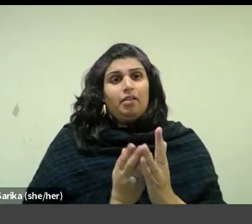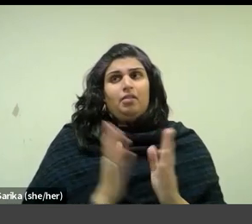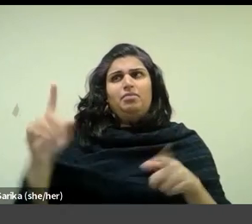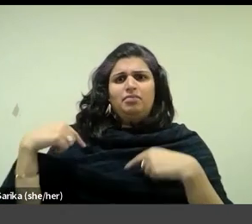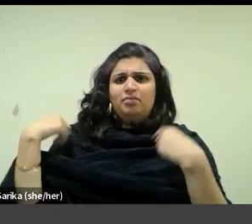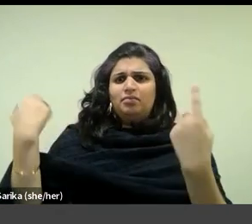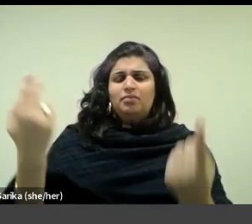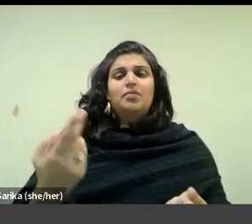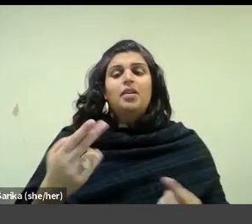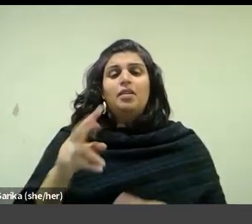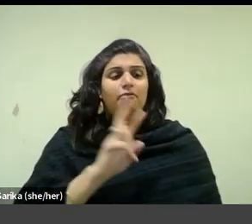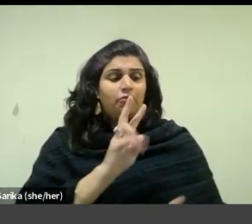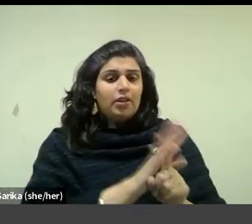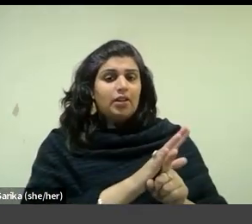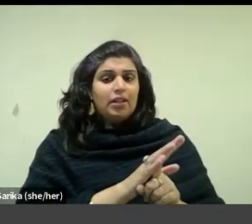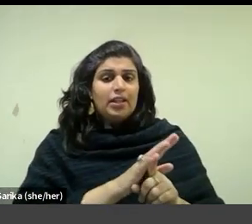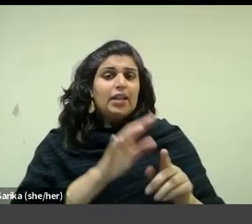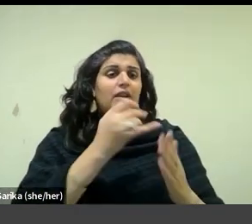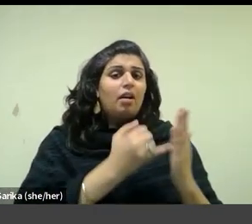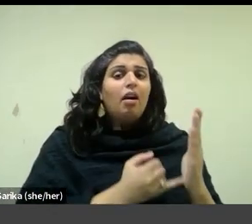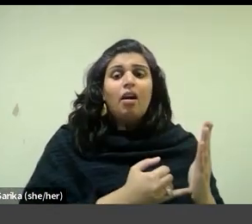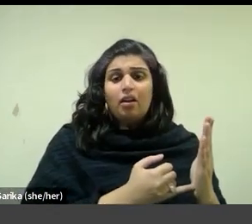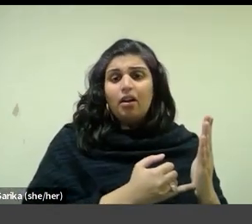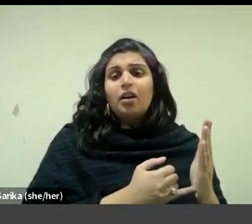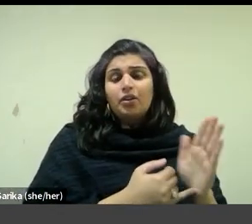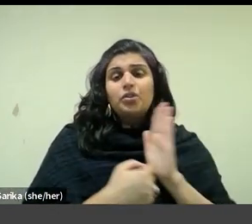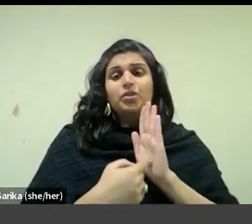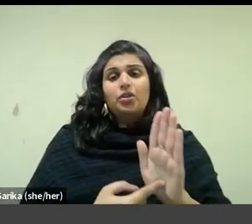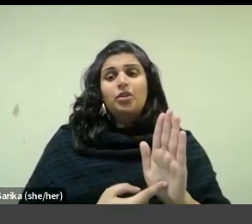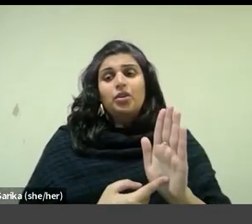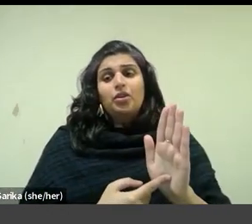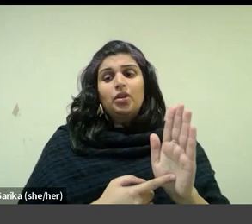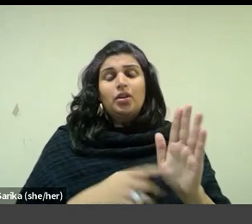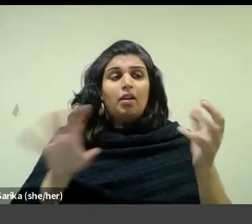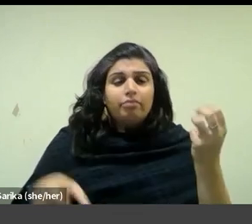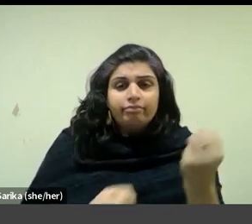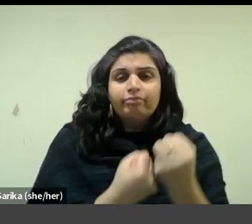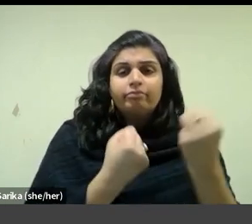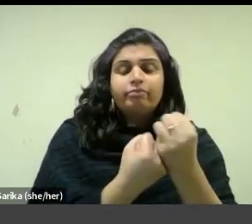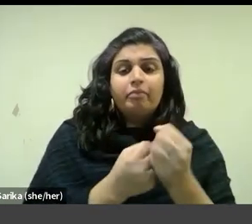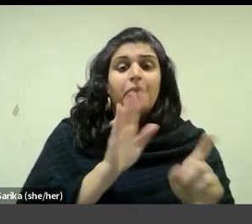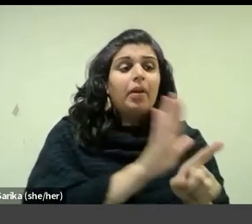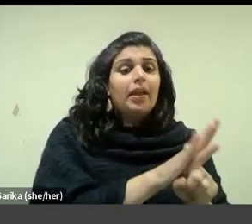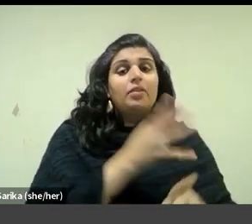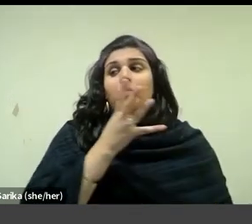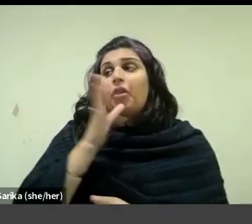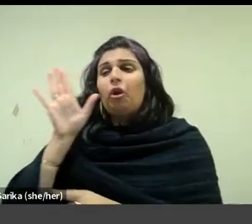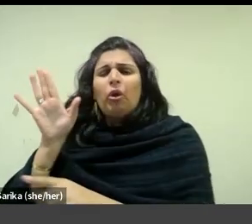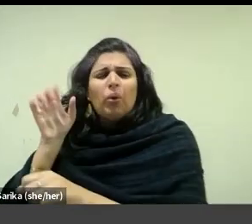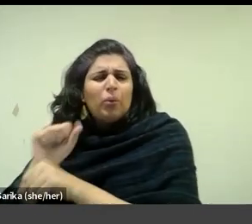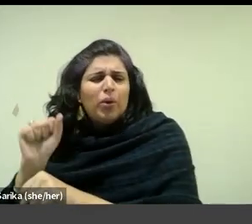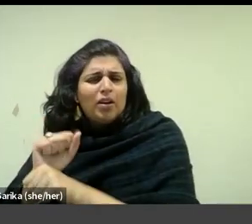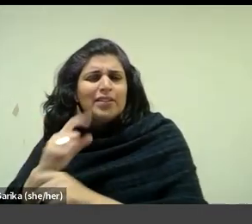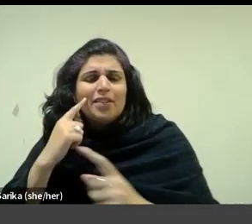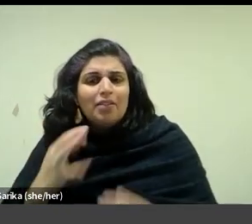Voyard's practice and art works were, in part, enabled by his widowed mother's labor. Undoubtedly,